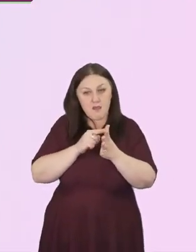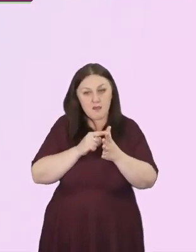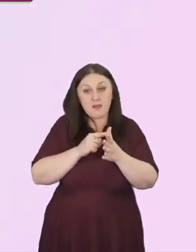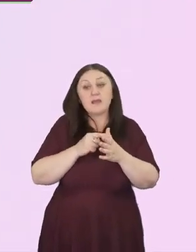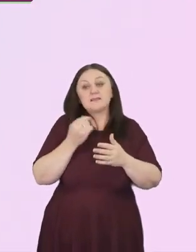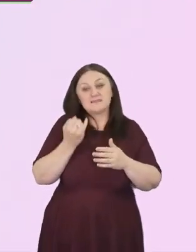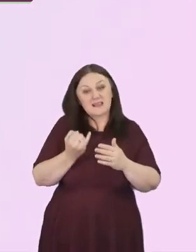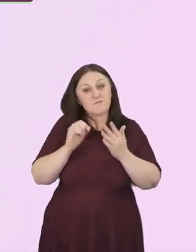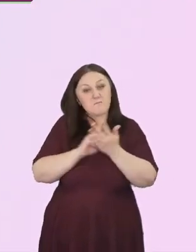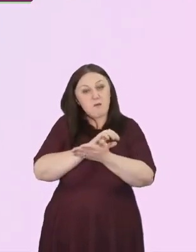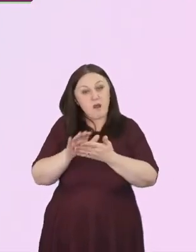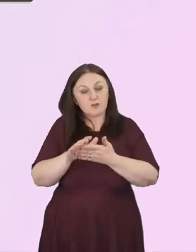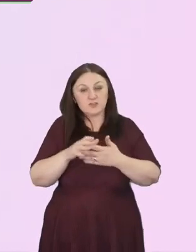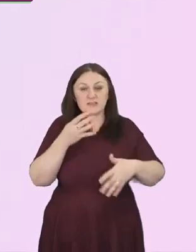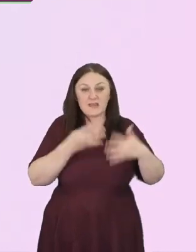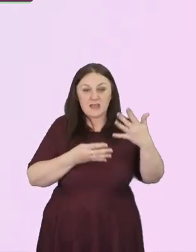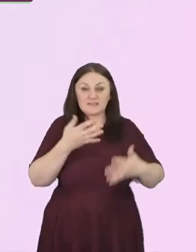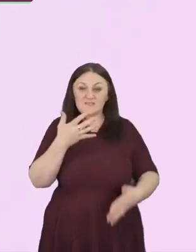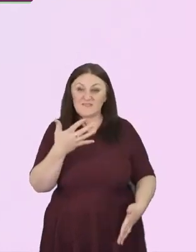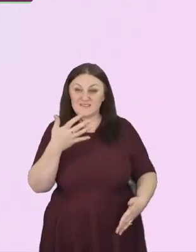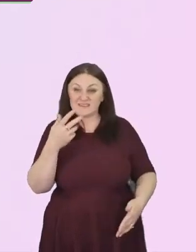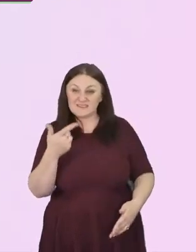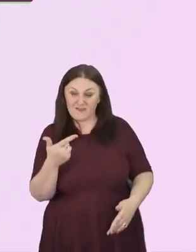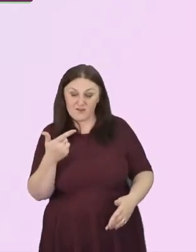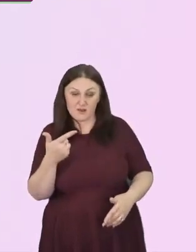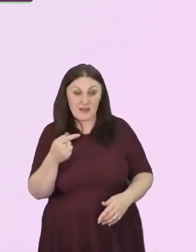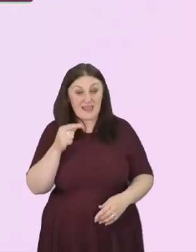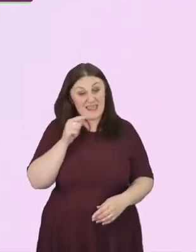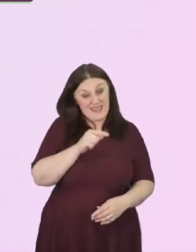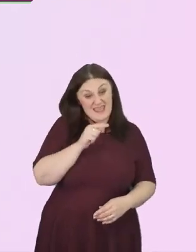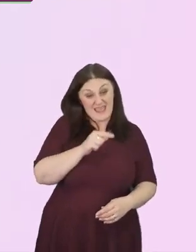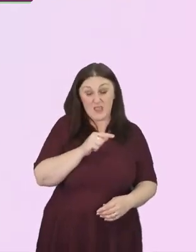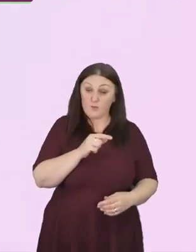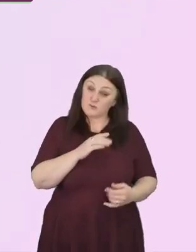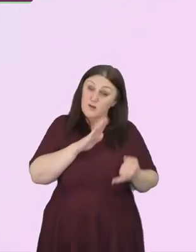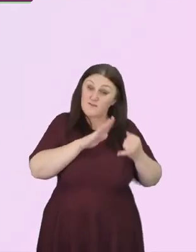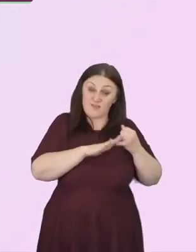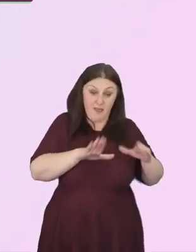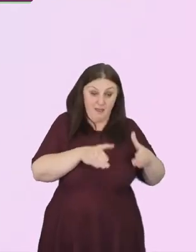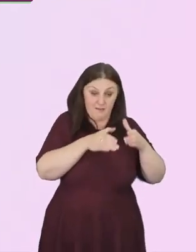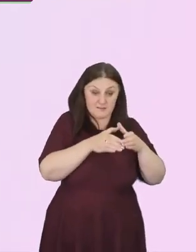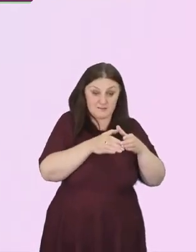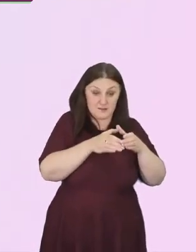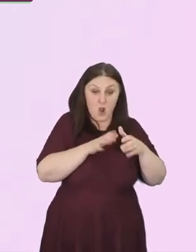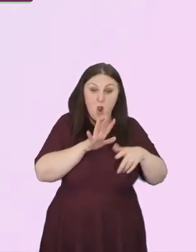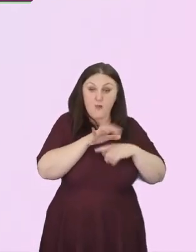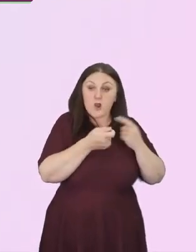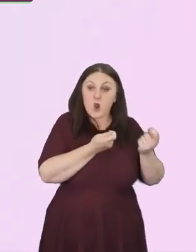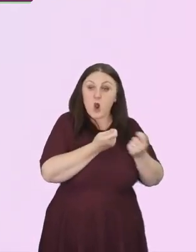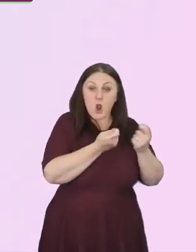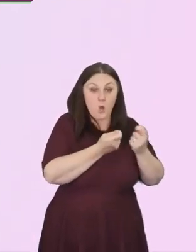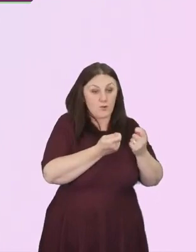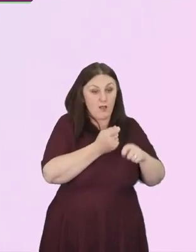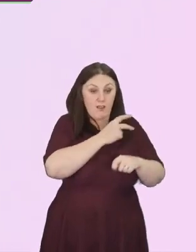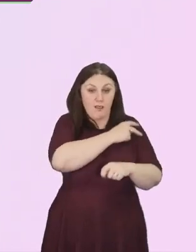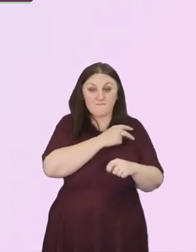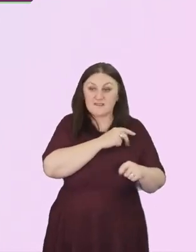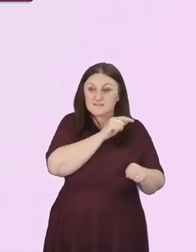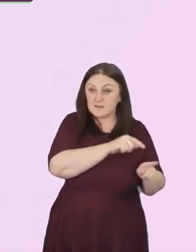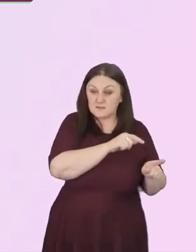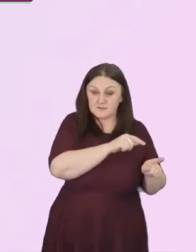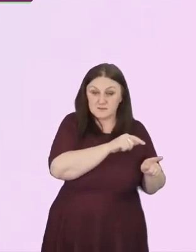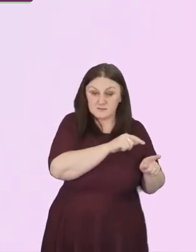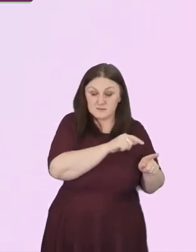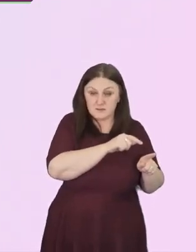He's one of the last cohort of colonial officers, leaving, in freedom,